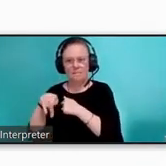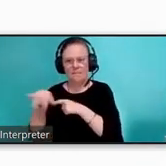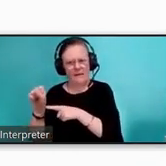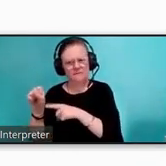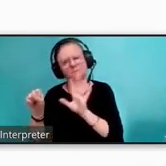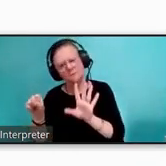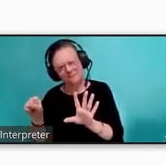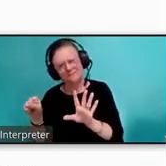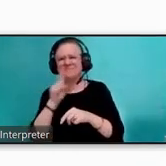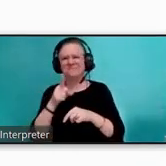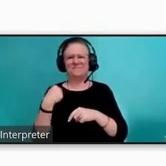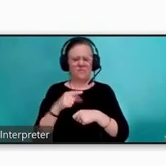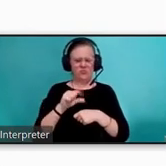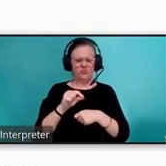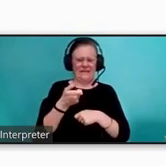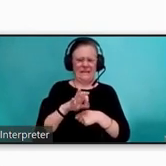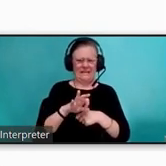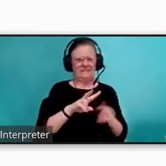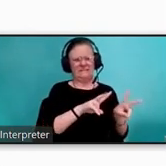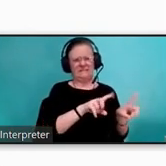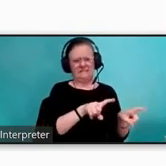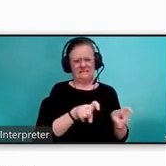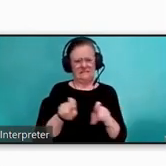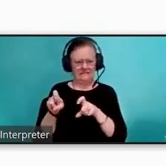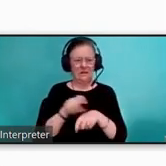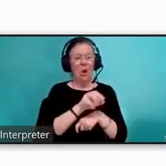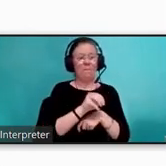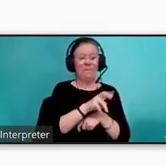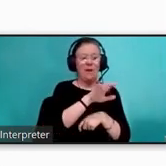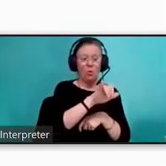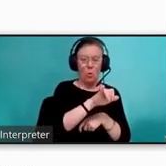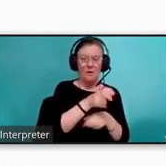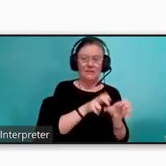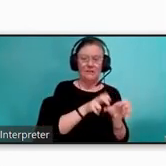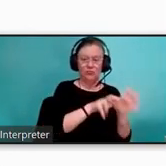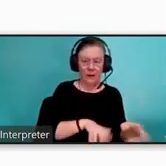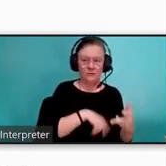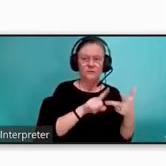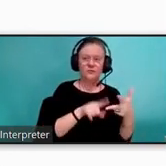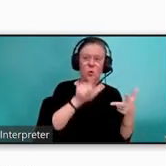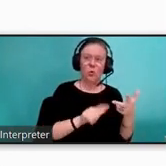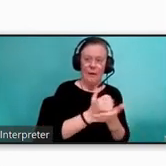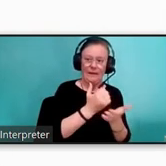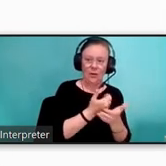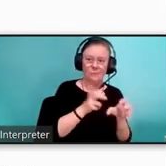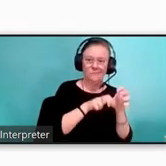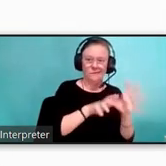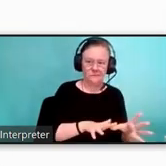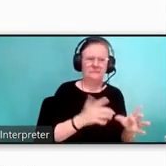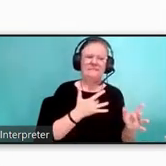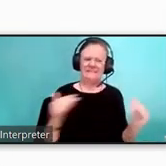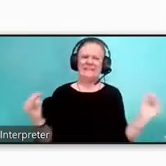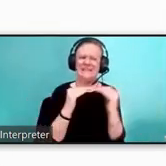based on the 2019 survey results, minority riders and low-income riders used the various types of fare at near-equal